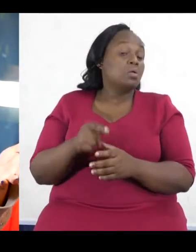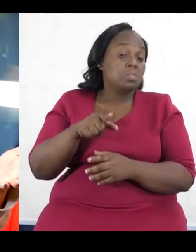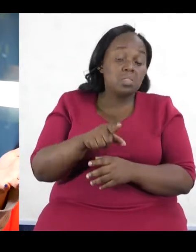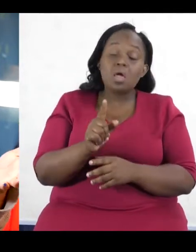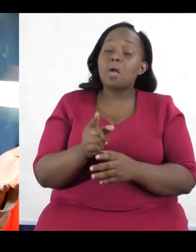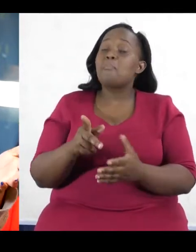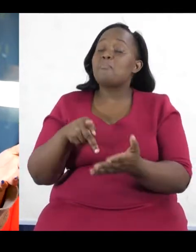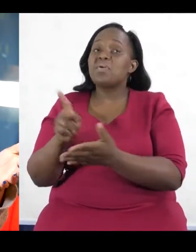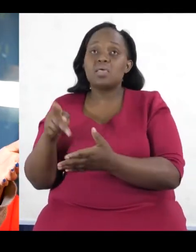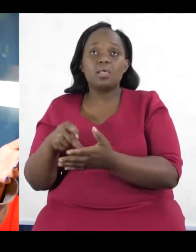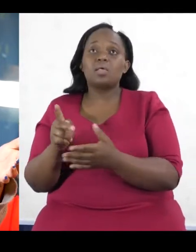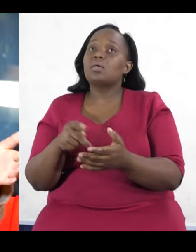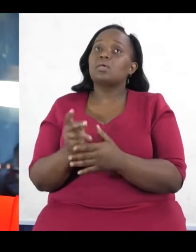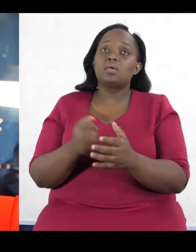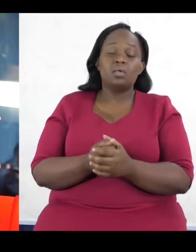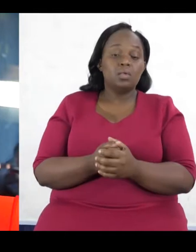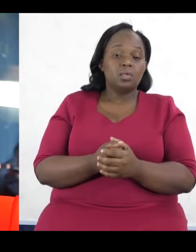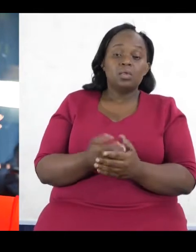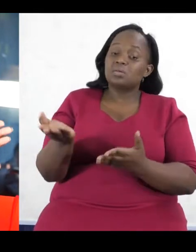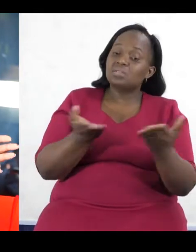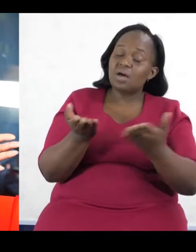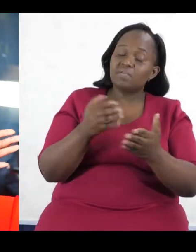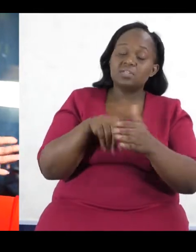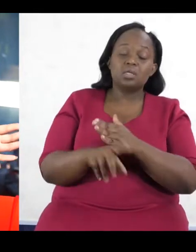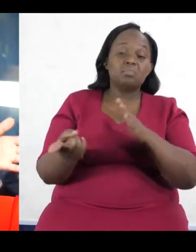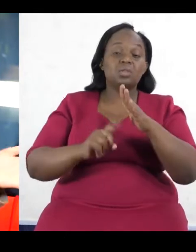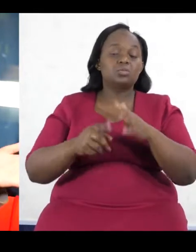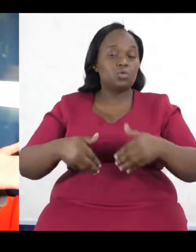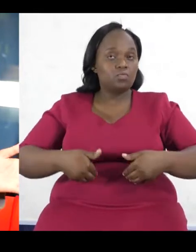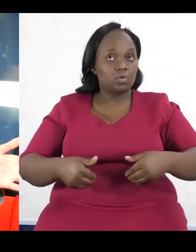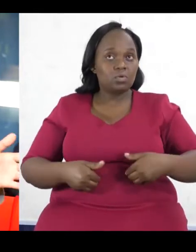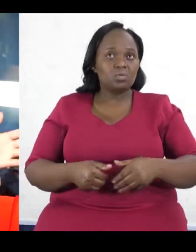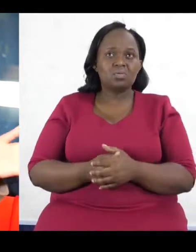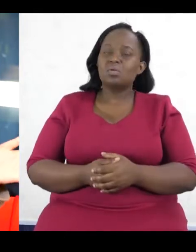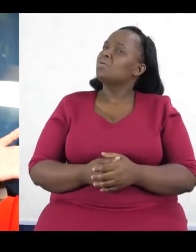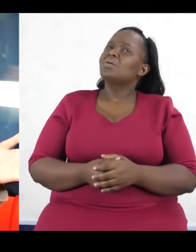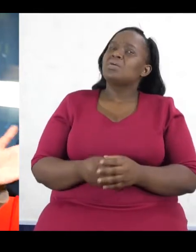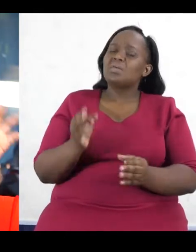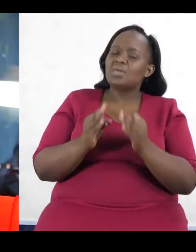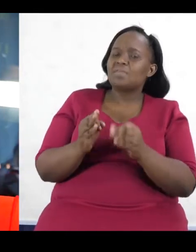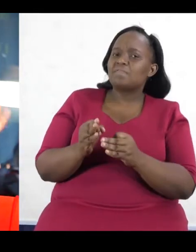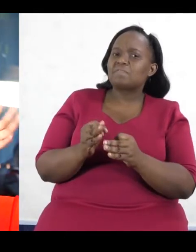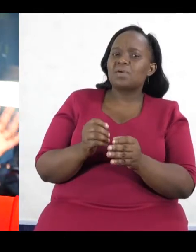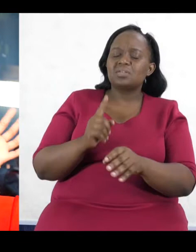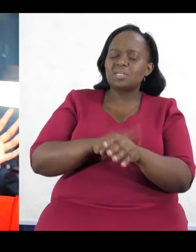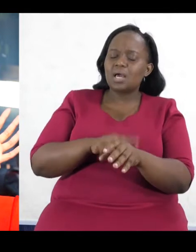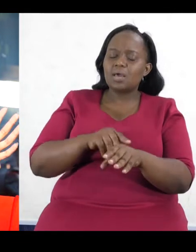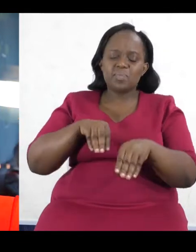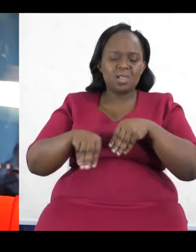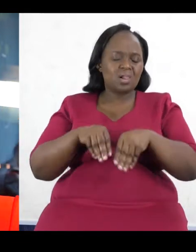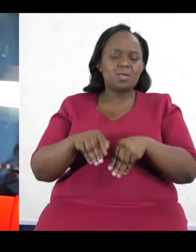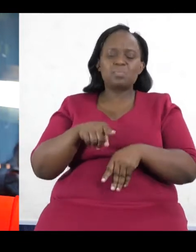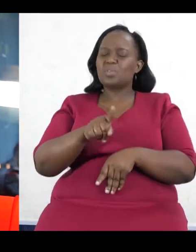the Ministry of Youth. Is it that when it comes to elections, they should go silent and they then don't have a role? Some of those institutions,